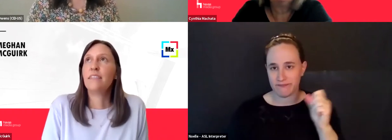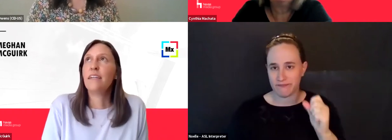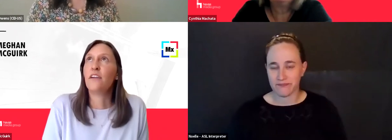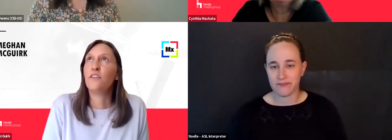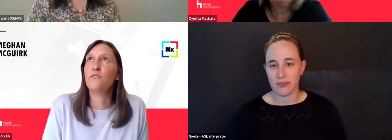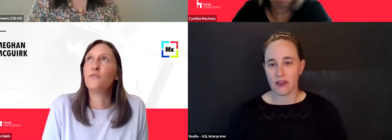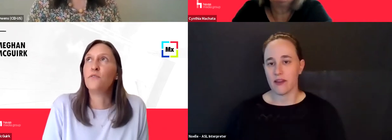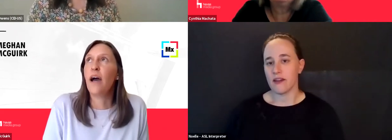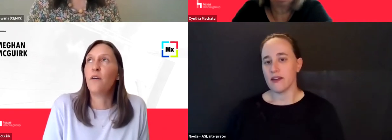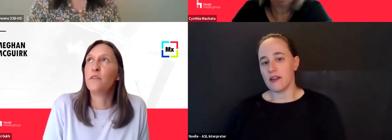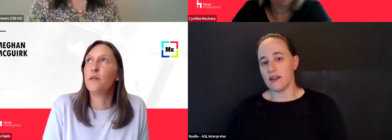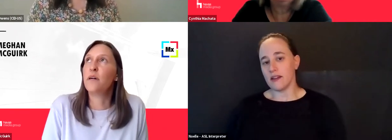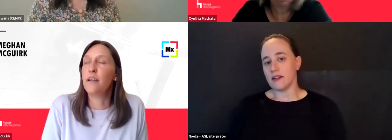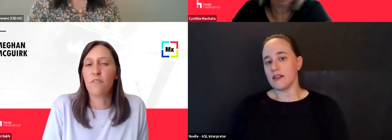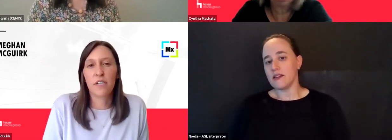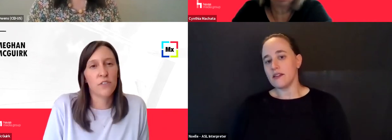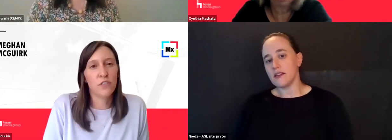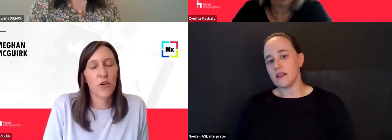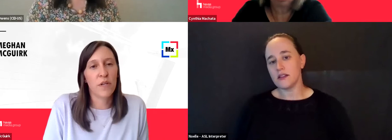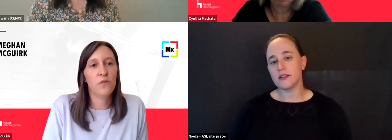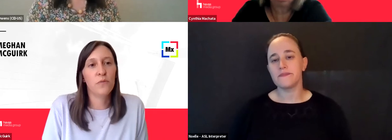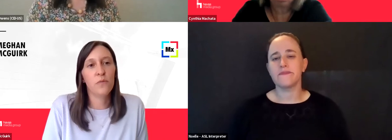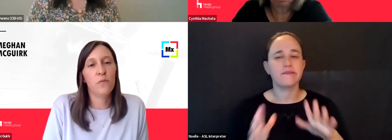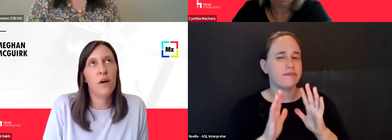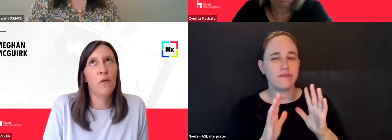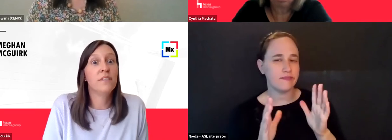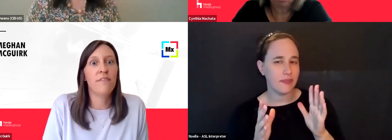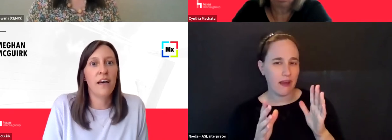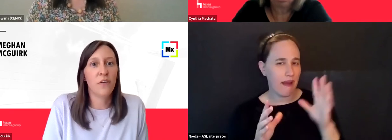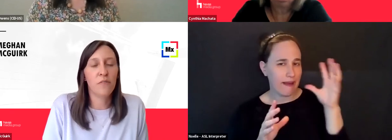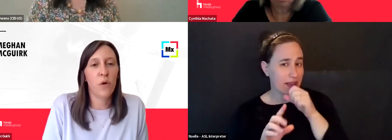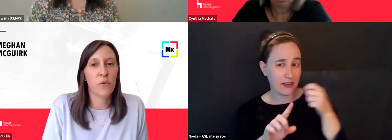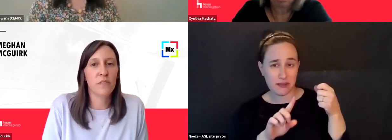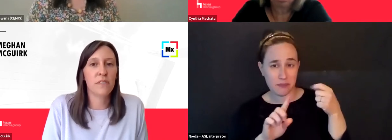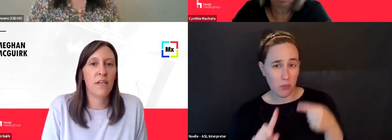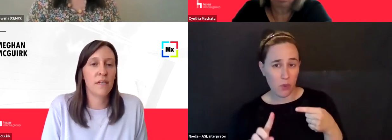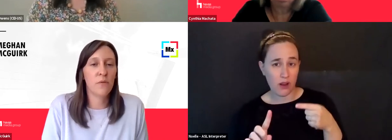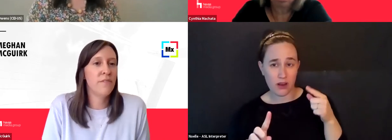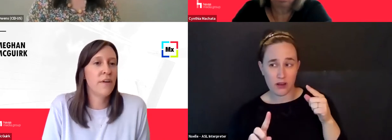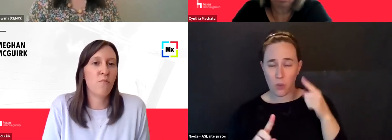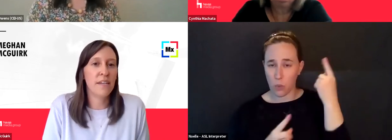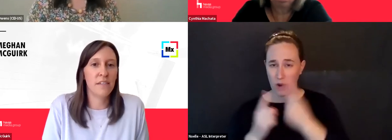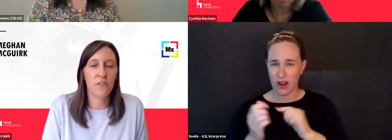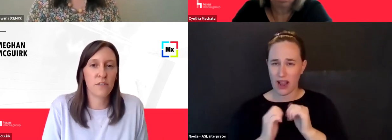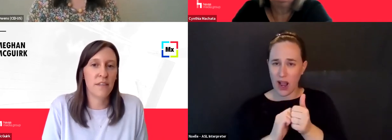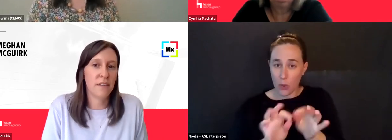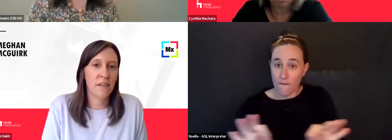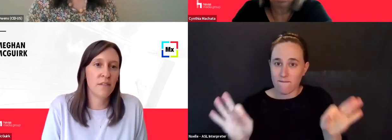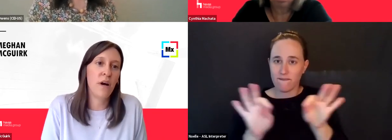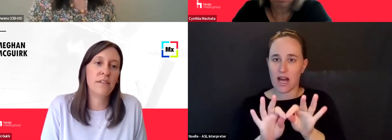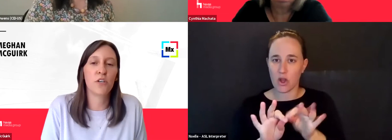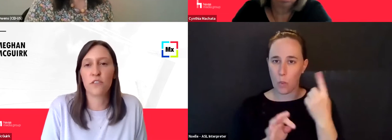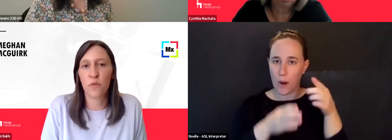I guess then how do you, how would the, an advertiser like determine who, uh, what's the value of one person's data? Like what's the value of my data for